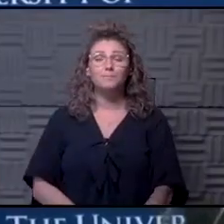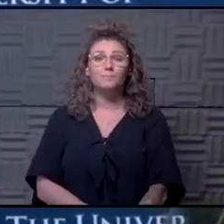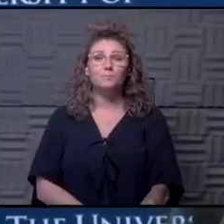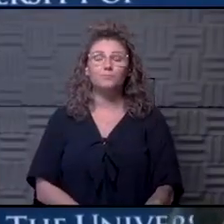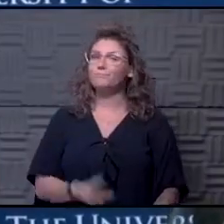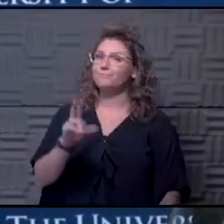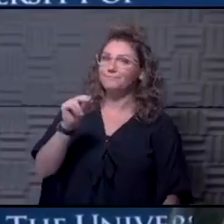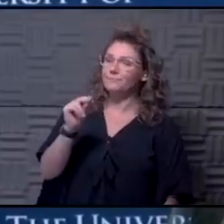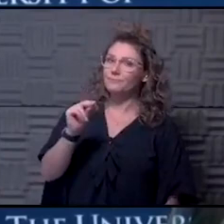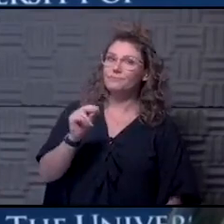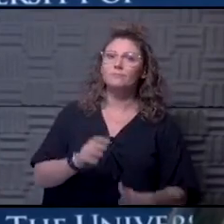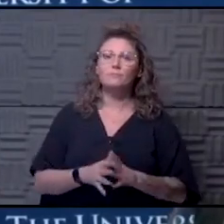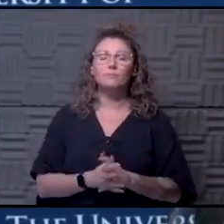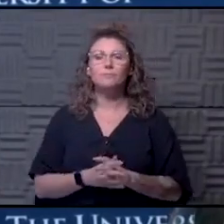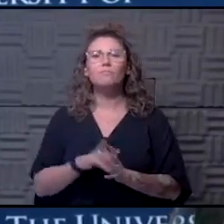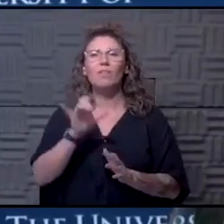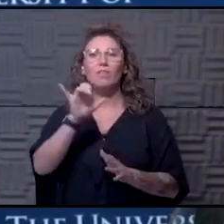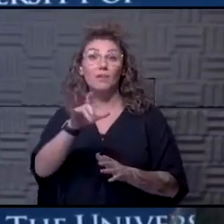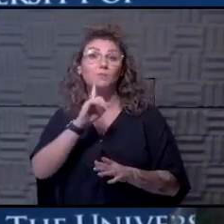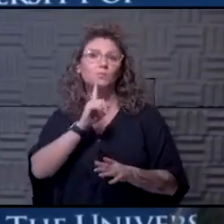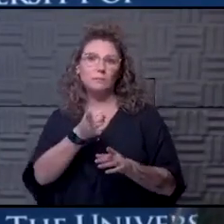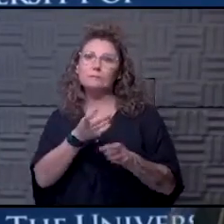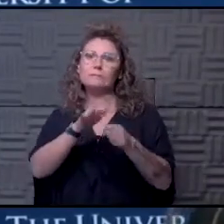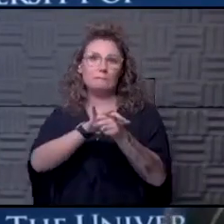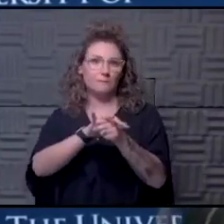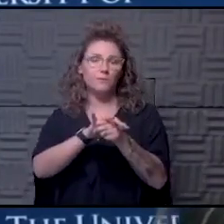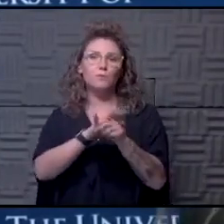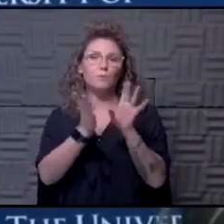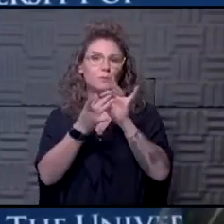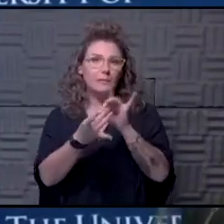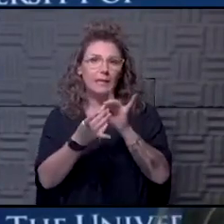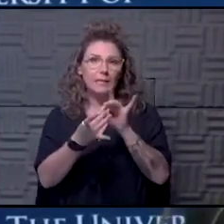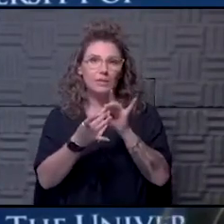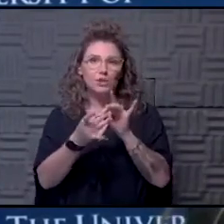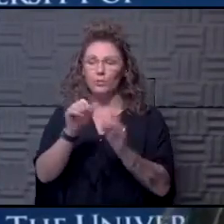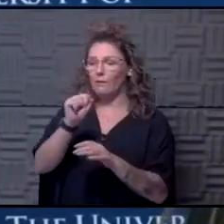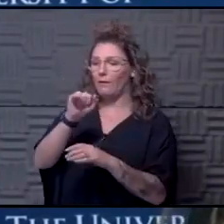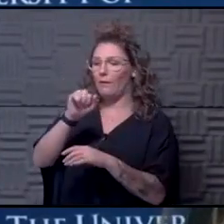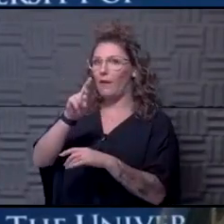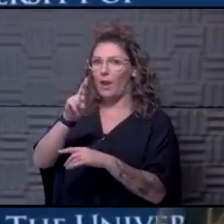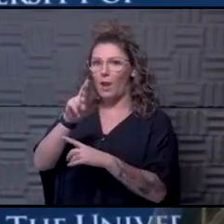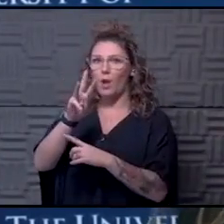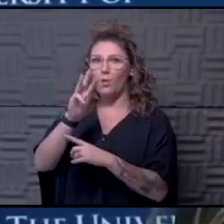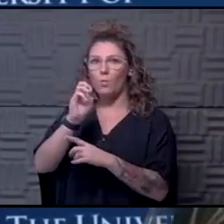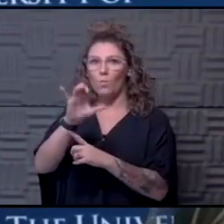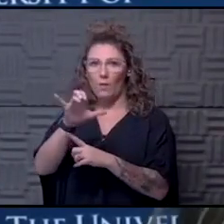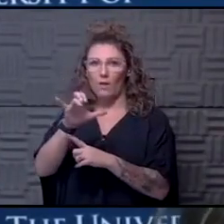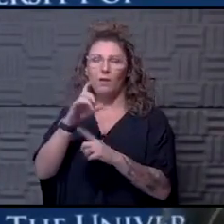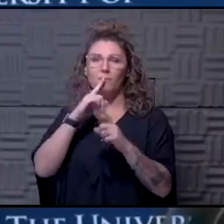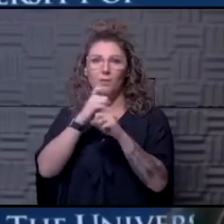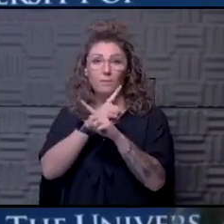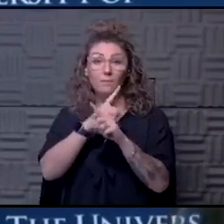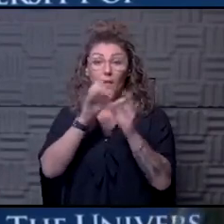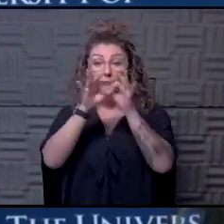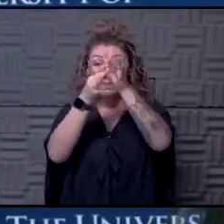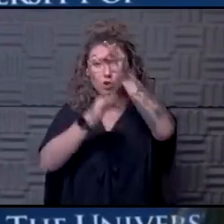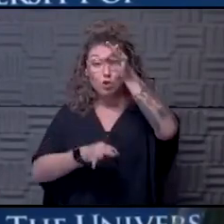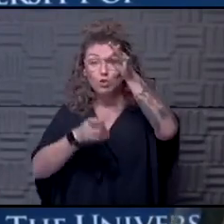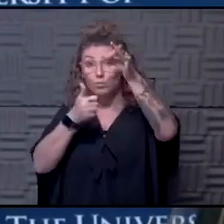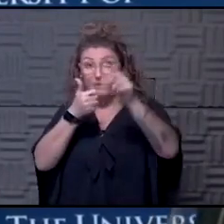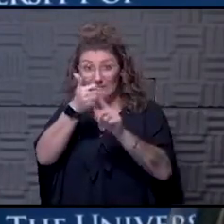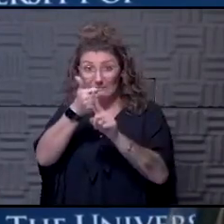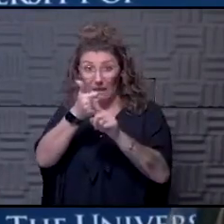No, I think that covers it as far as airway, you know, complications. Like you mentioned, the tube itself can cause